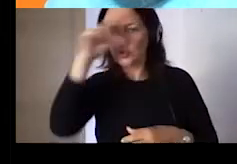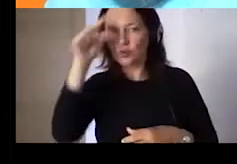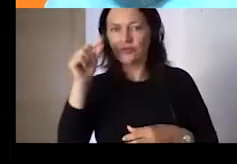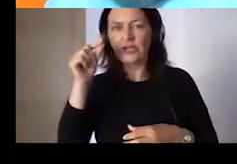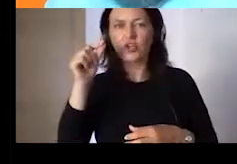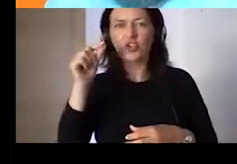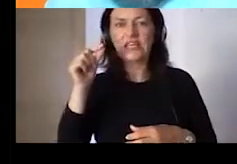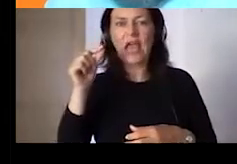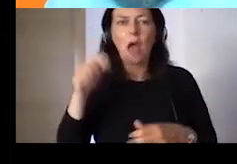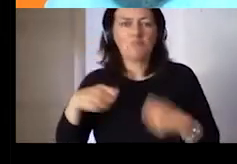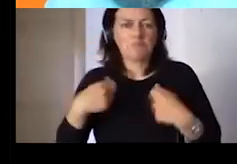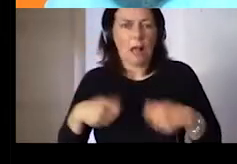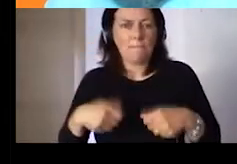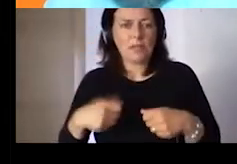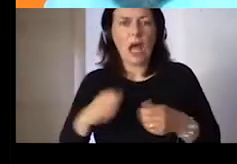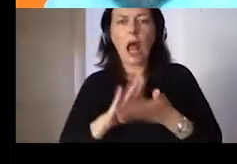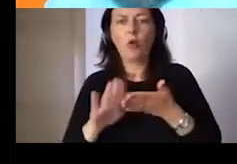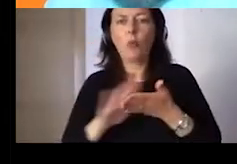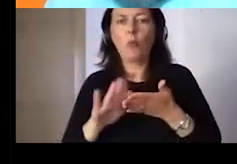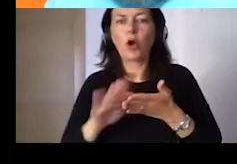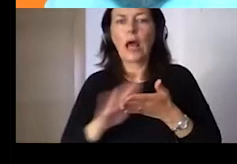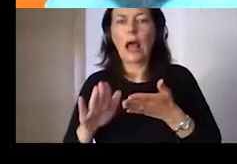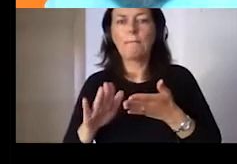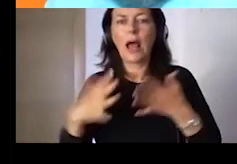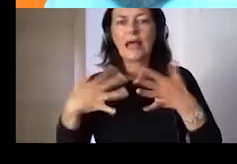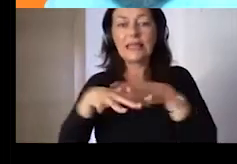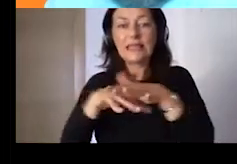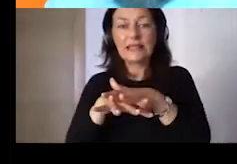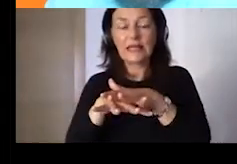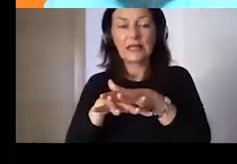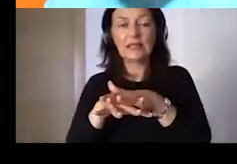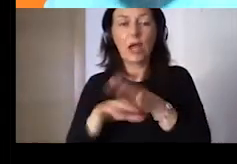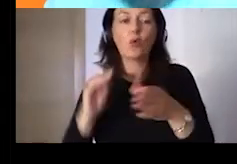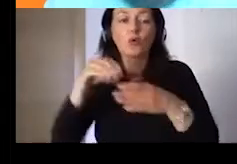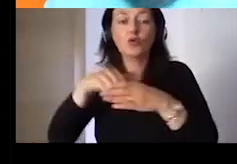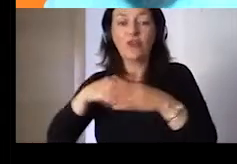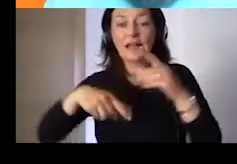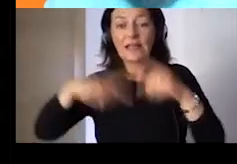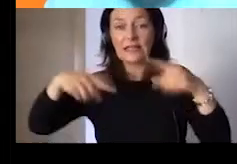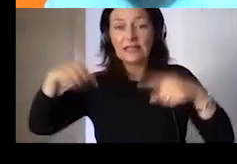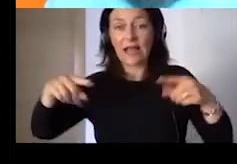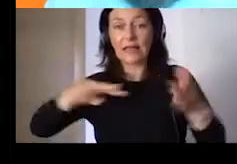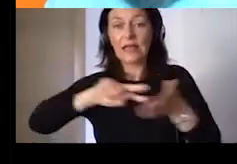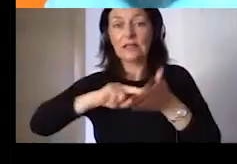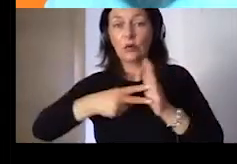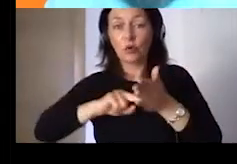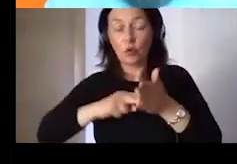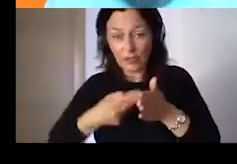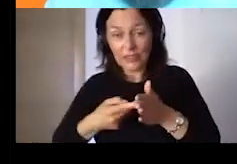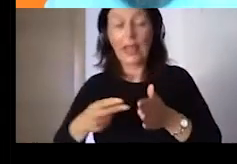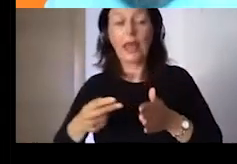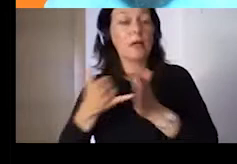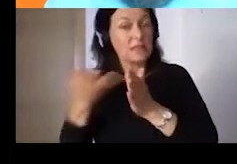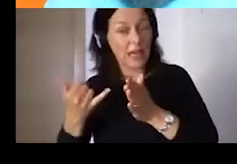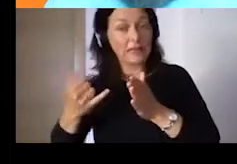integration of digital technologies and digital public services. And here on this general index,